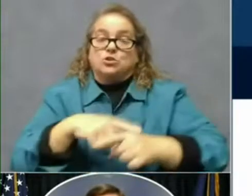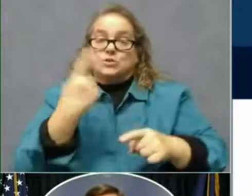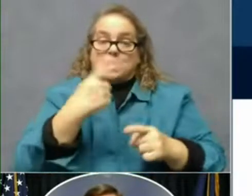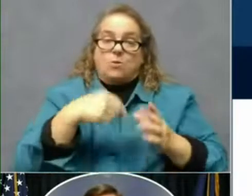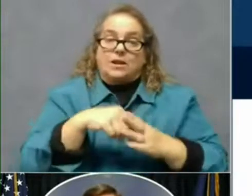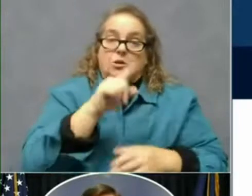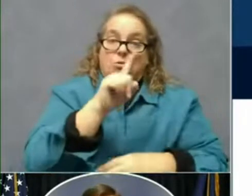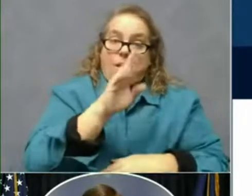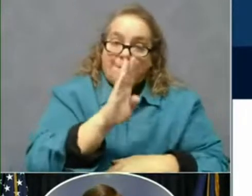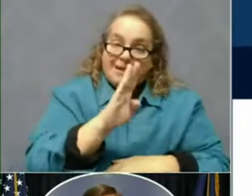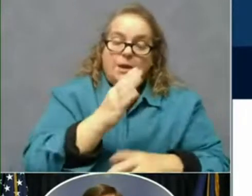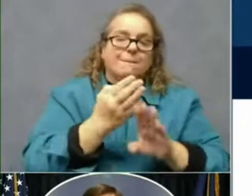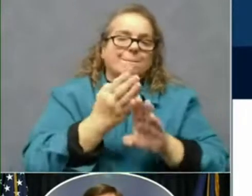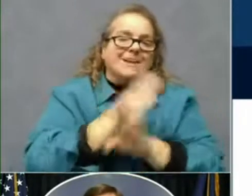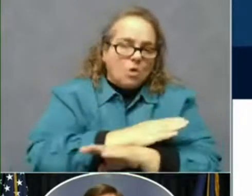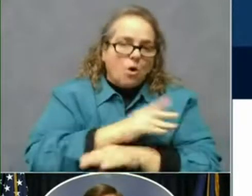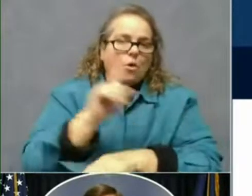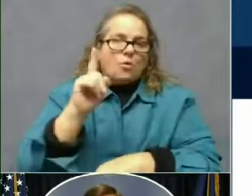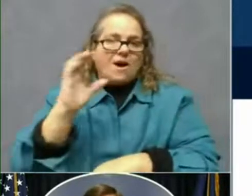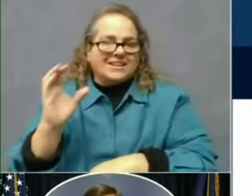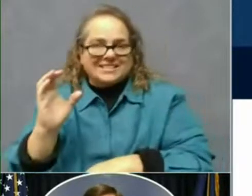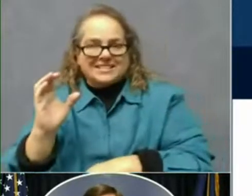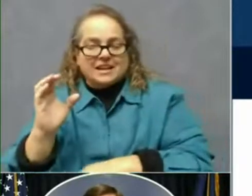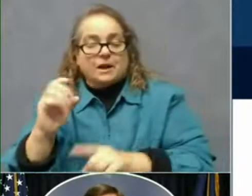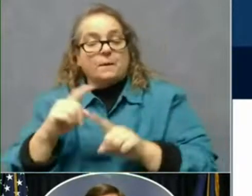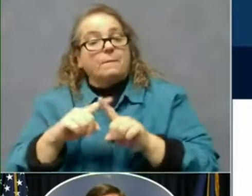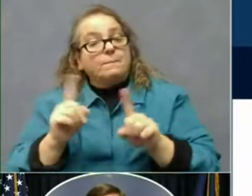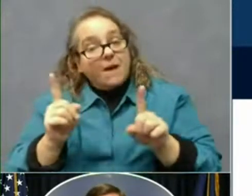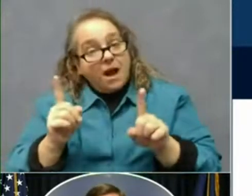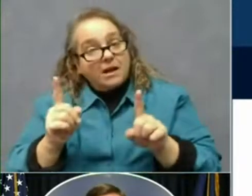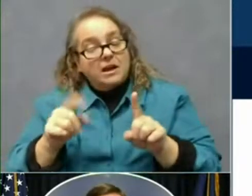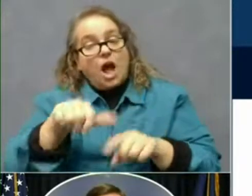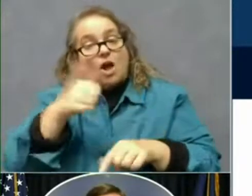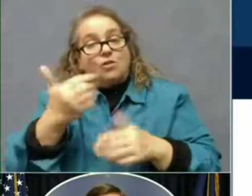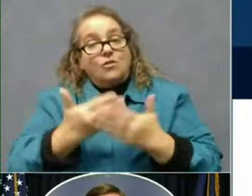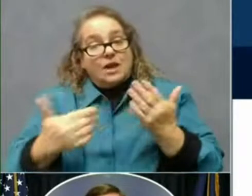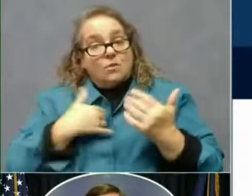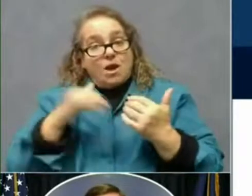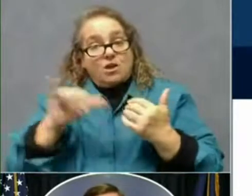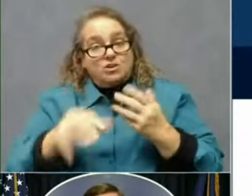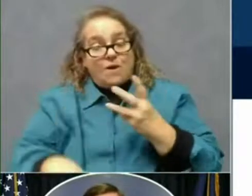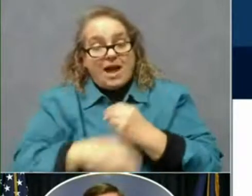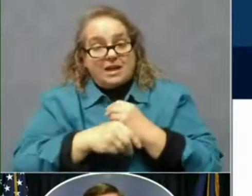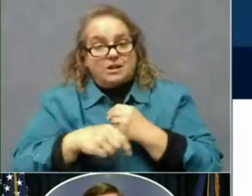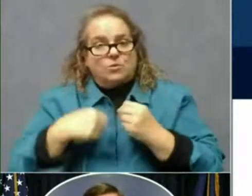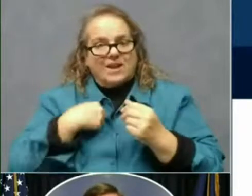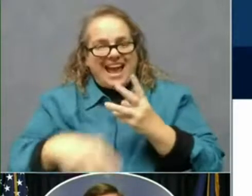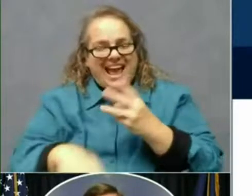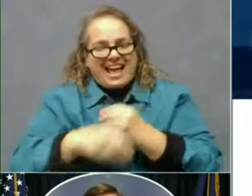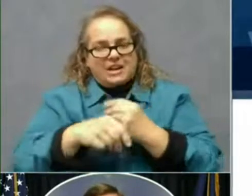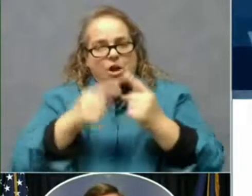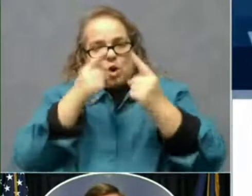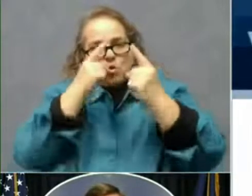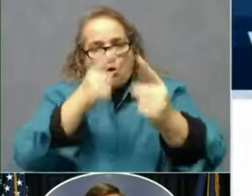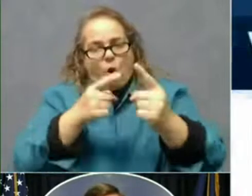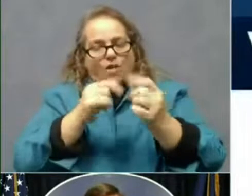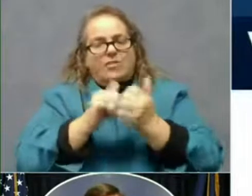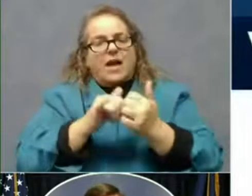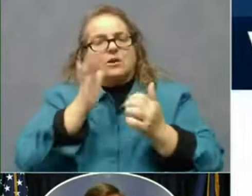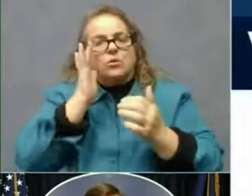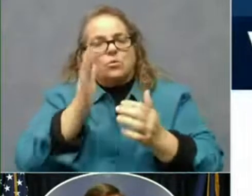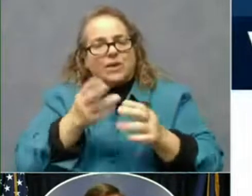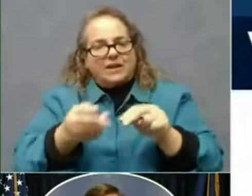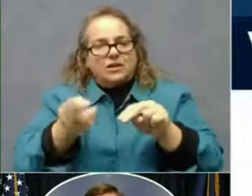is we have added a goal that would significantly increase the speed that people are being vaccinated of